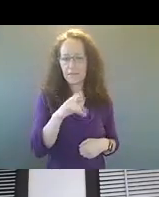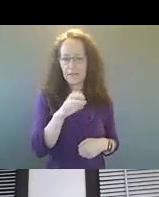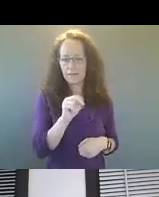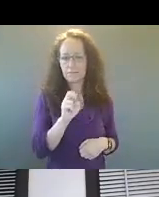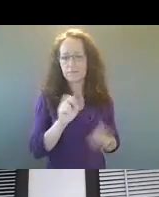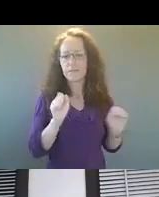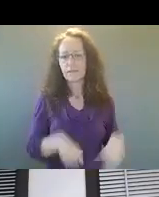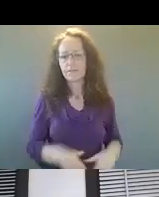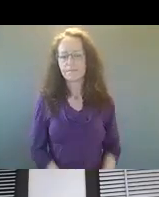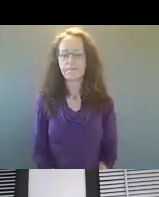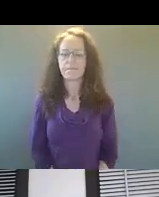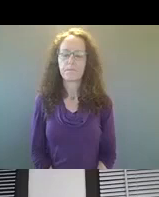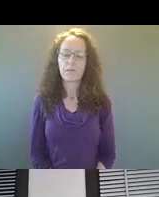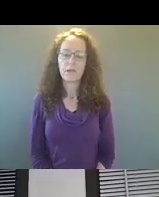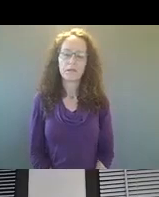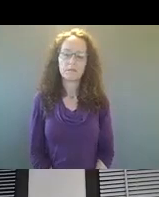Um,